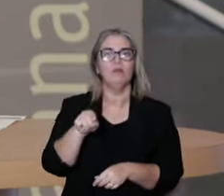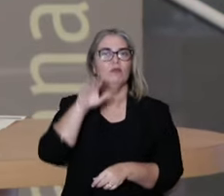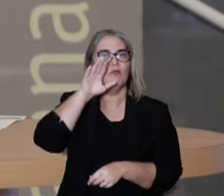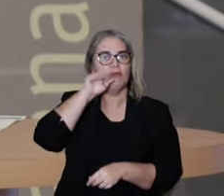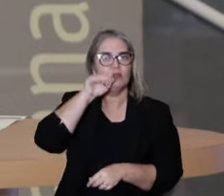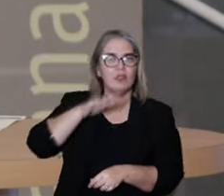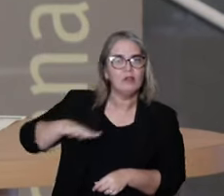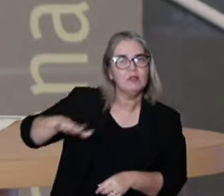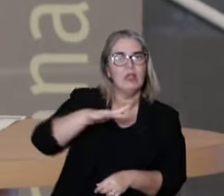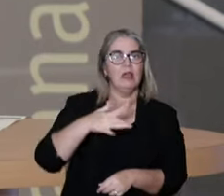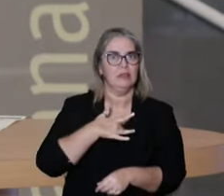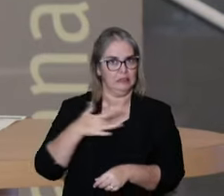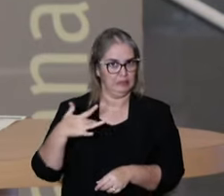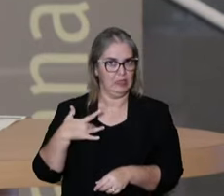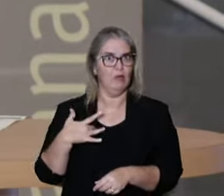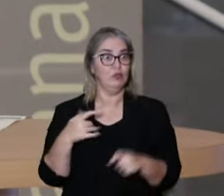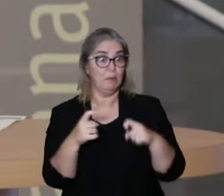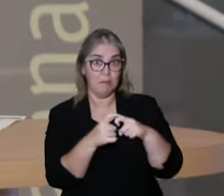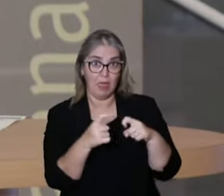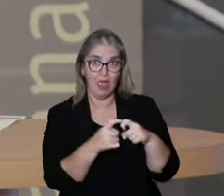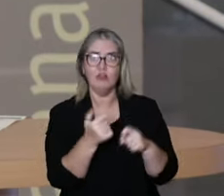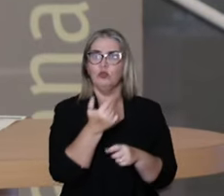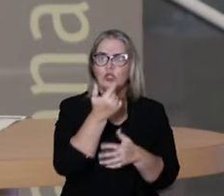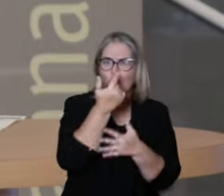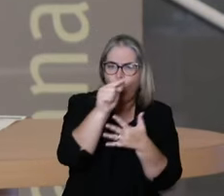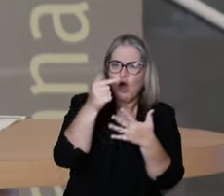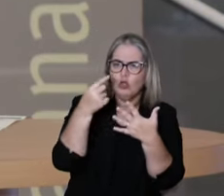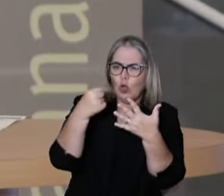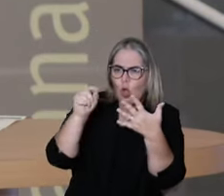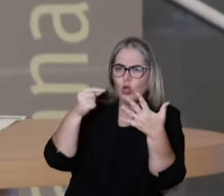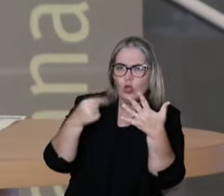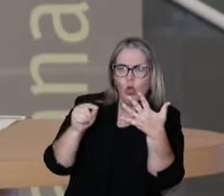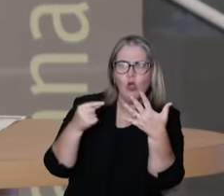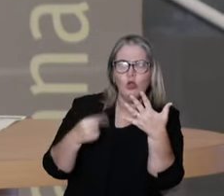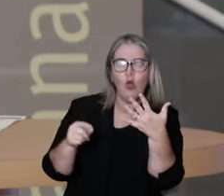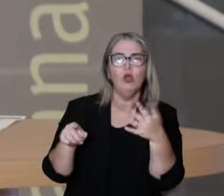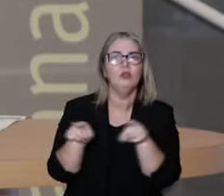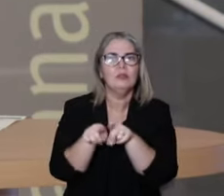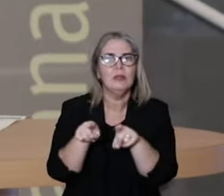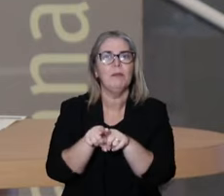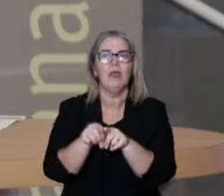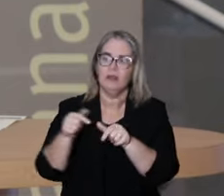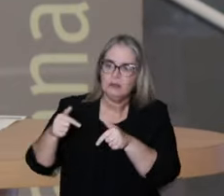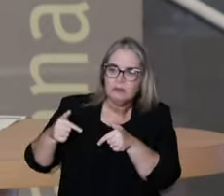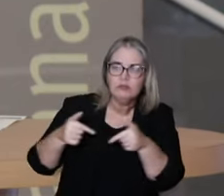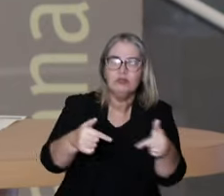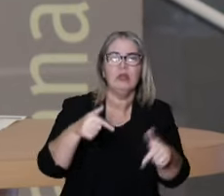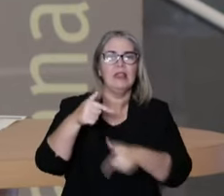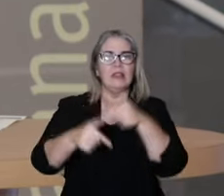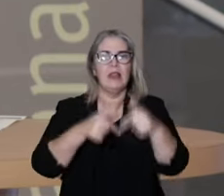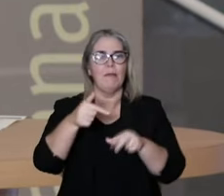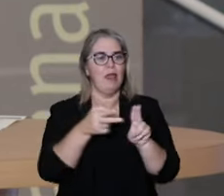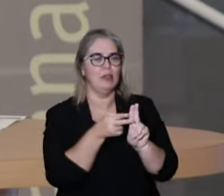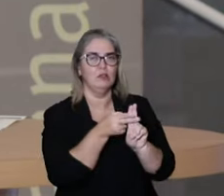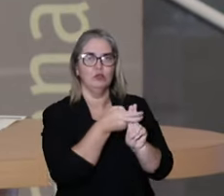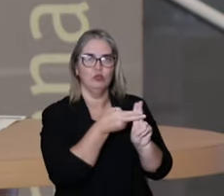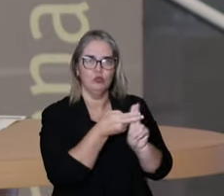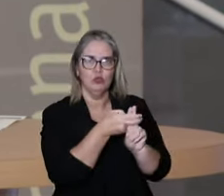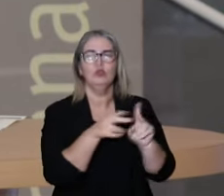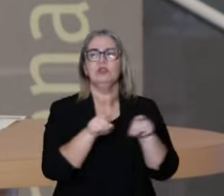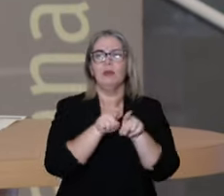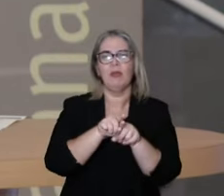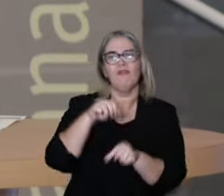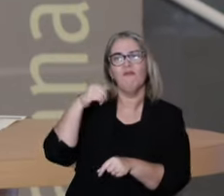health professionals, not only doctors, but all the professionals that practice at